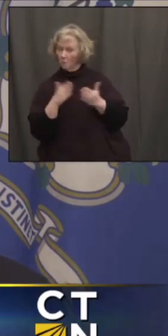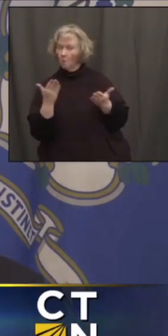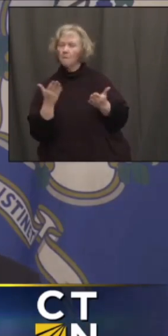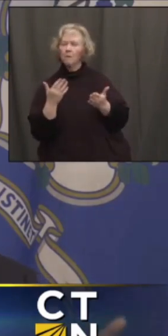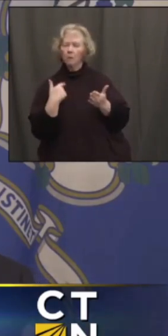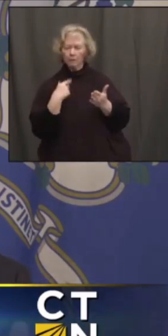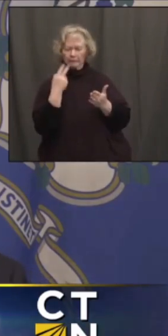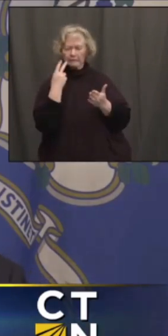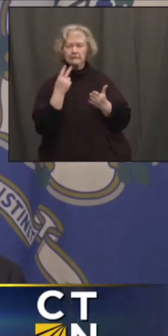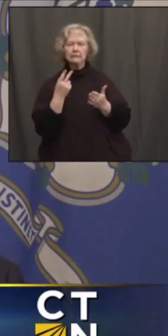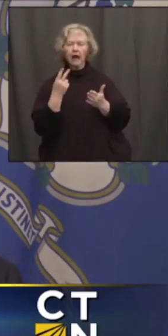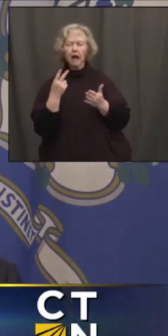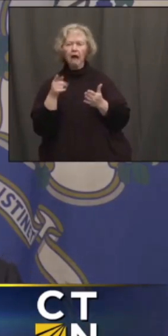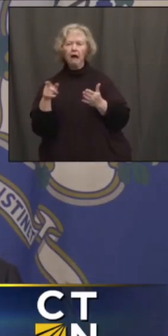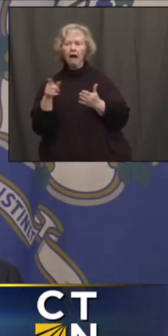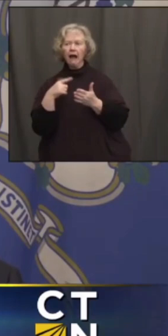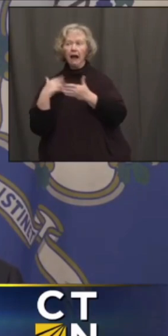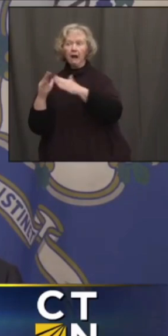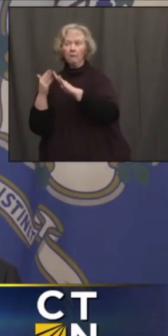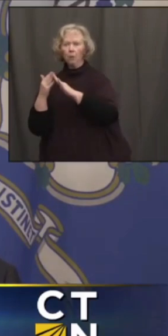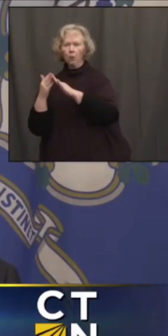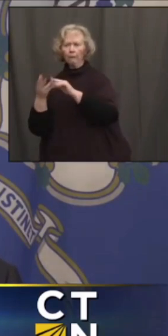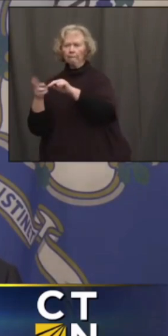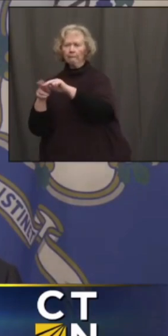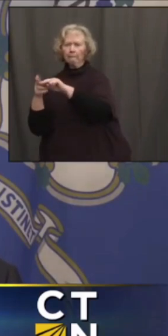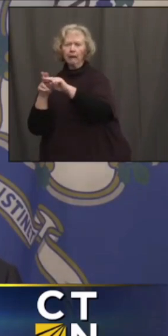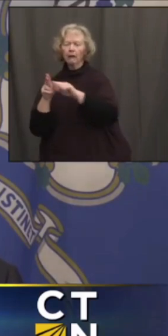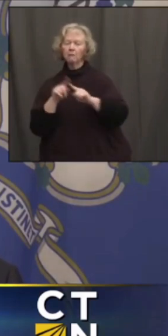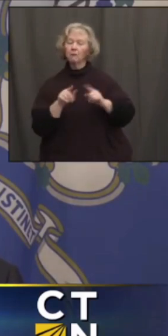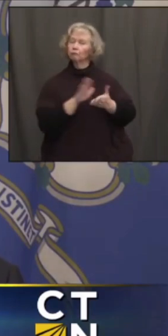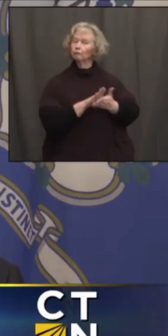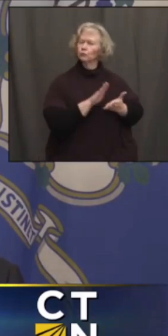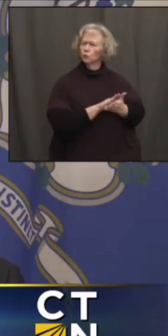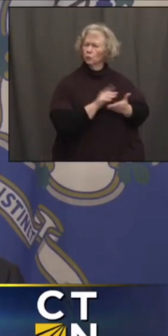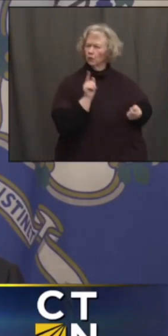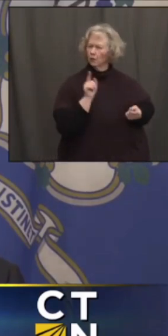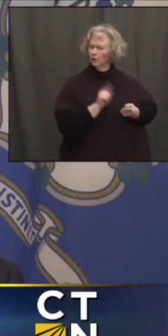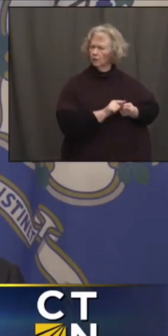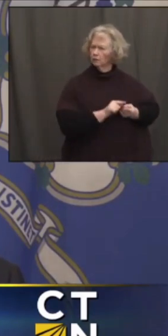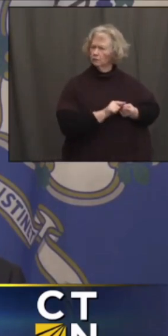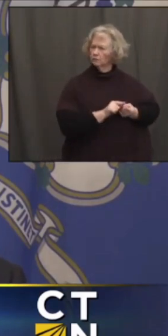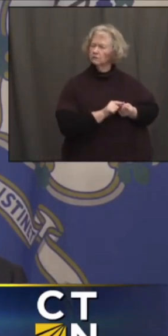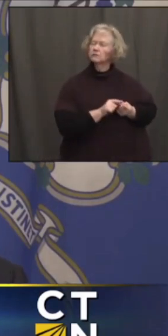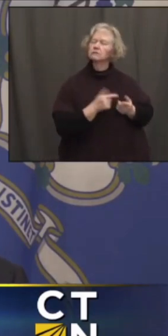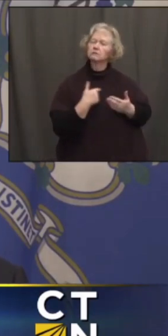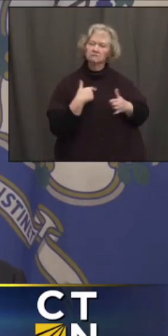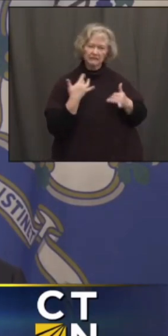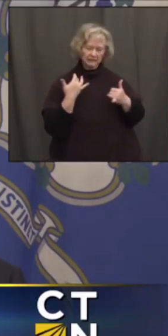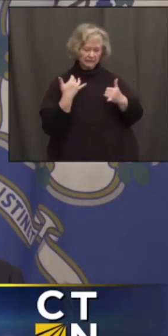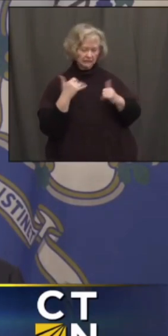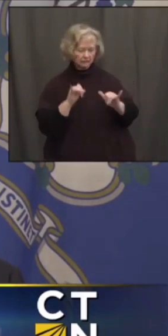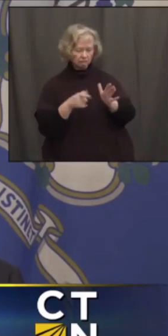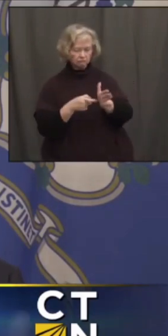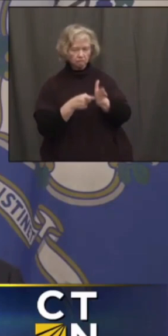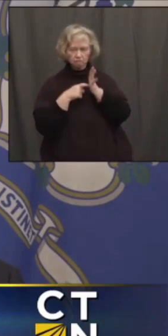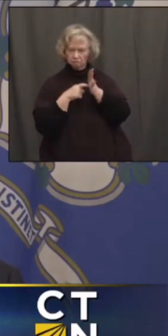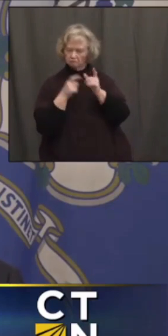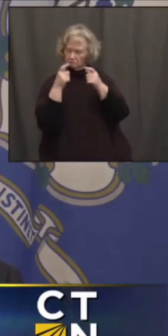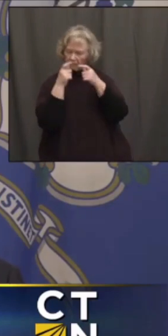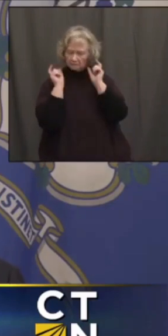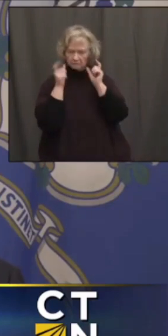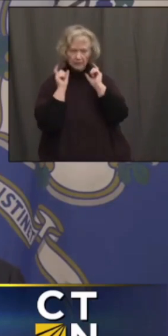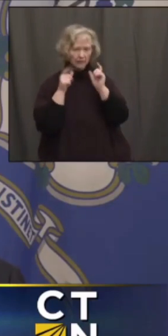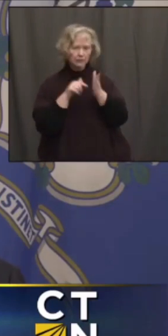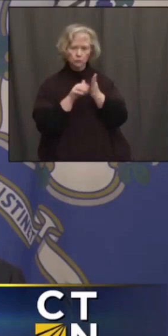an uptick in our community spread. It still was much lower in the classroom. We are maintaining the mandate, wearing the masks